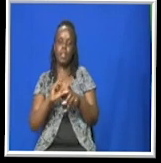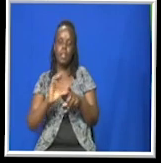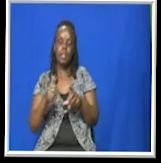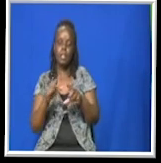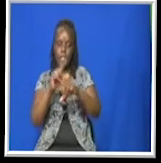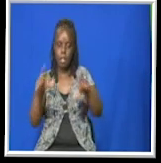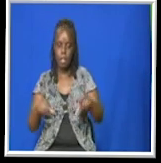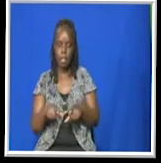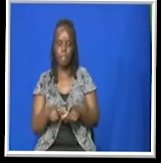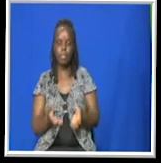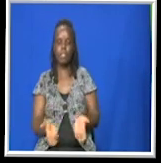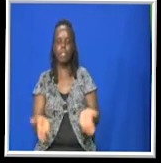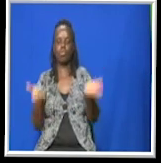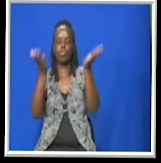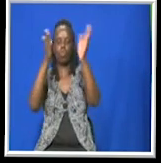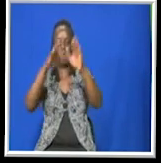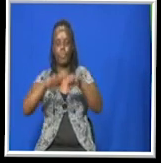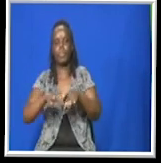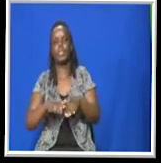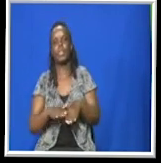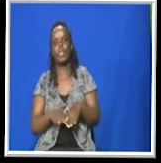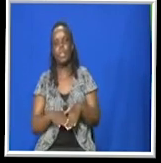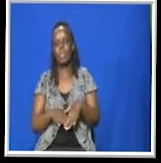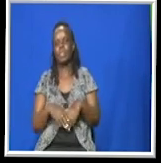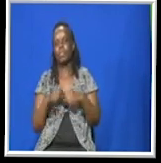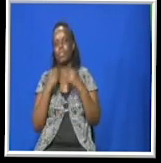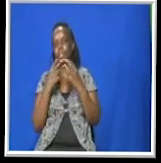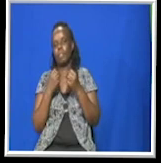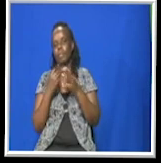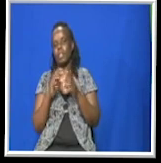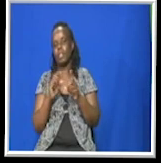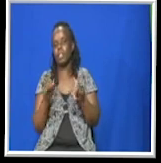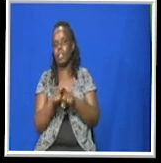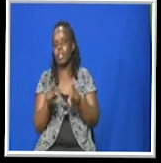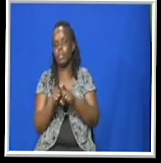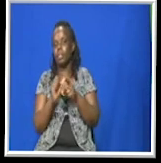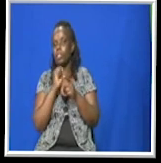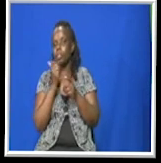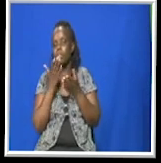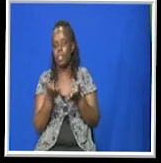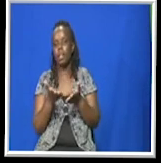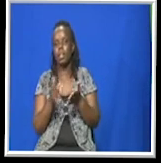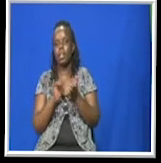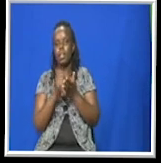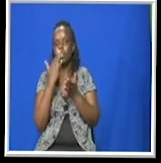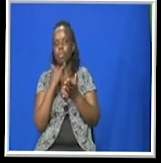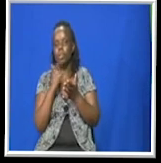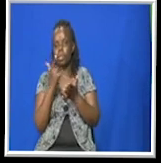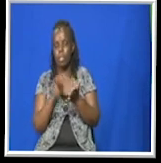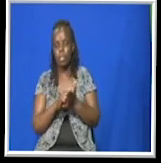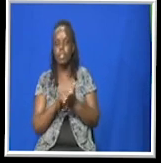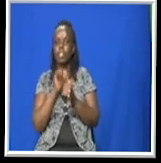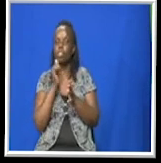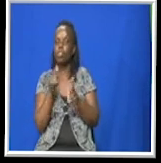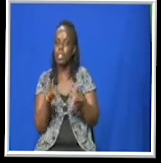land that is swampy or has clay soil. So that uniformity is not there. That's why we say it lacks